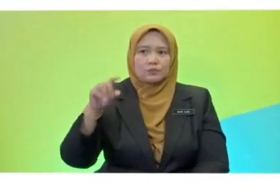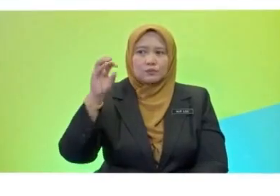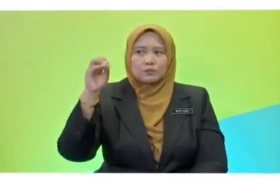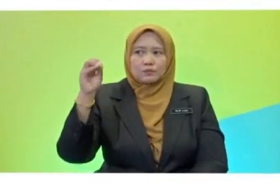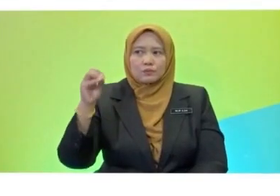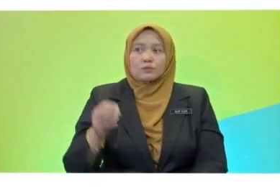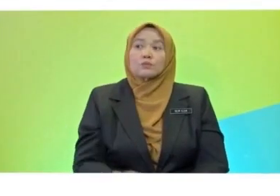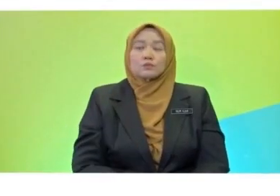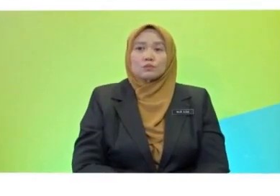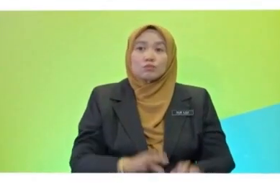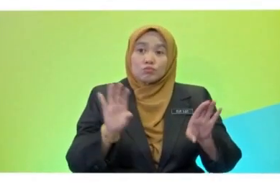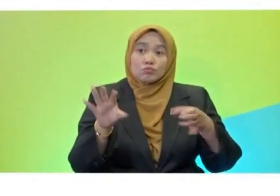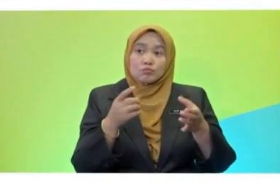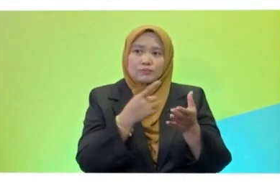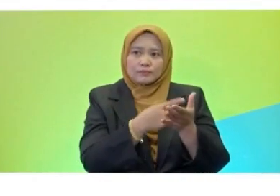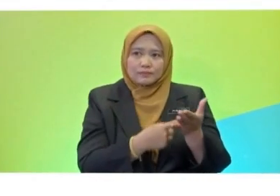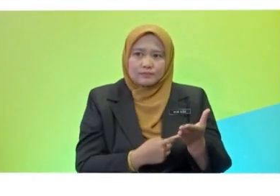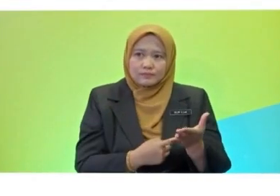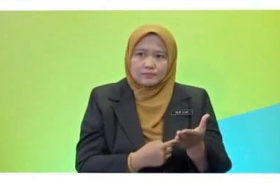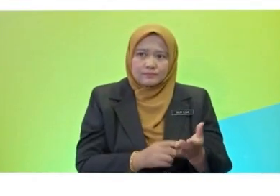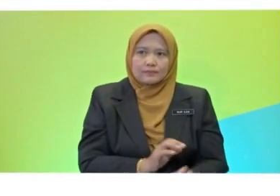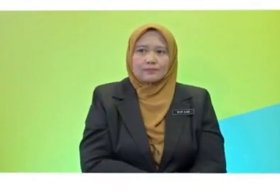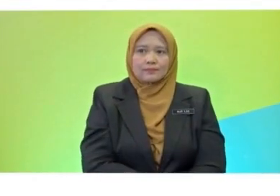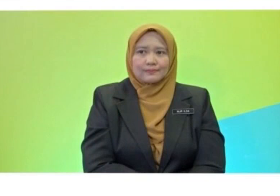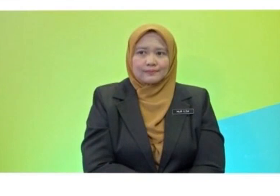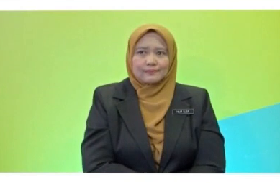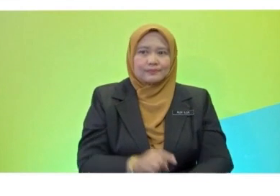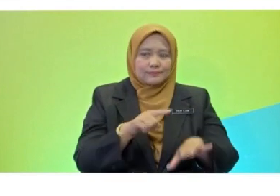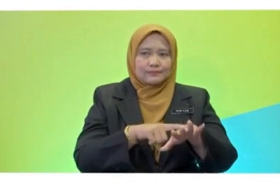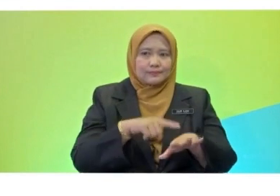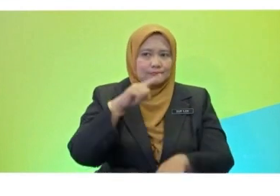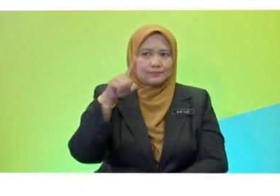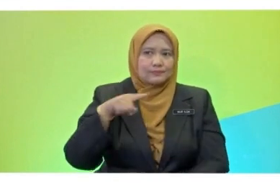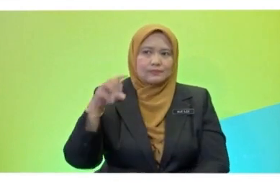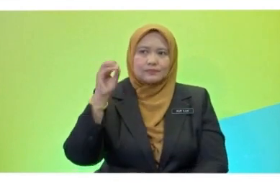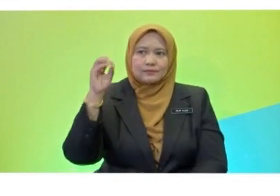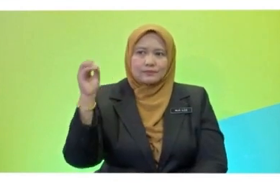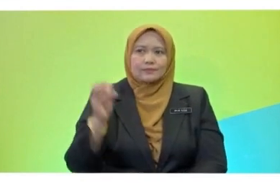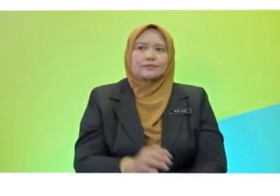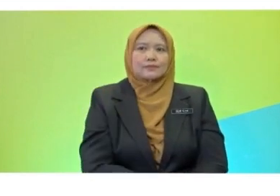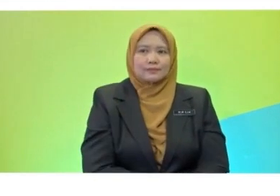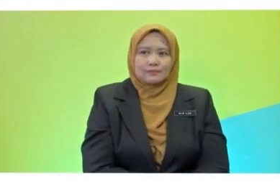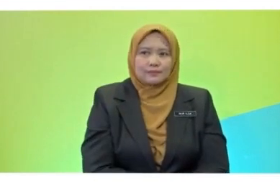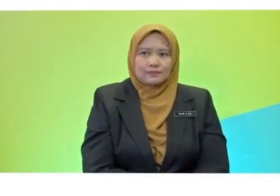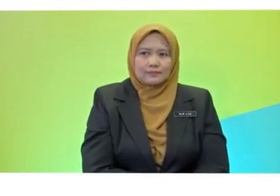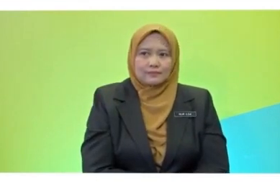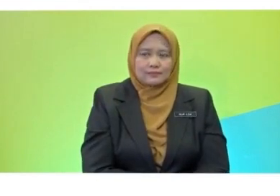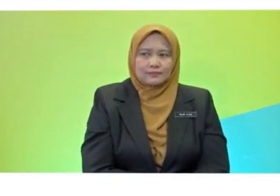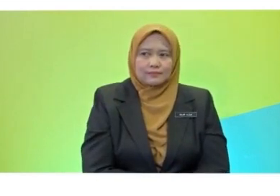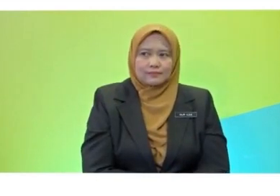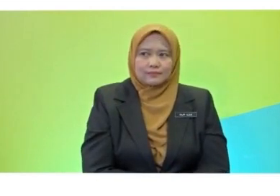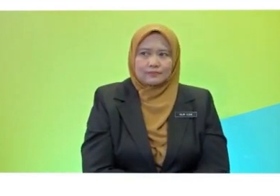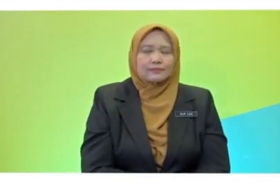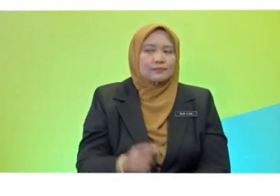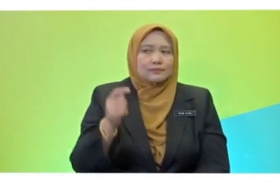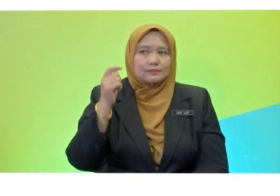Okay. Sadbir, maybe you can help Miss Anjana. What did Tan do at the zoo? He...